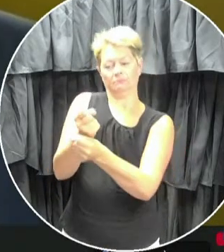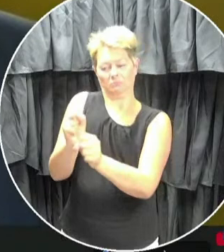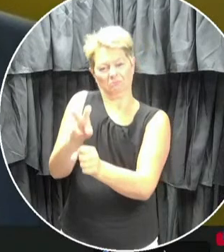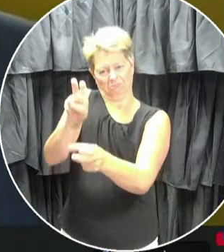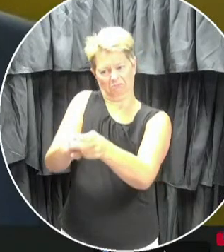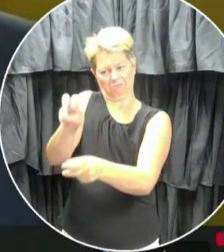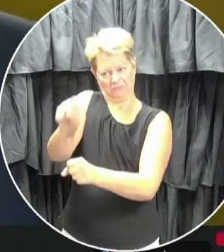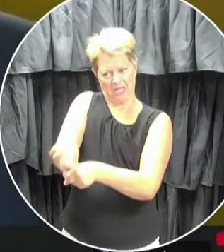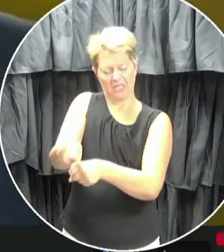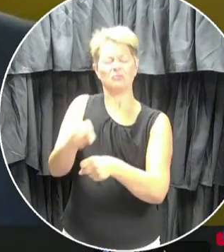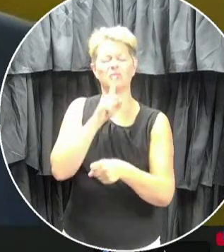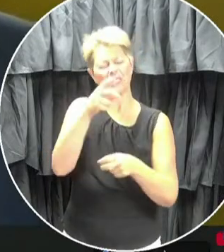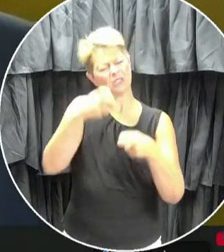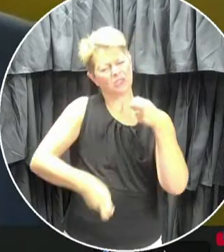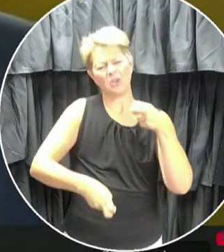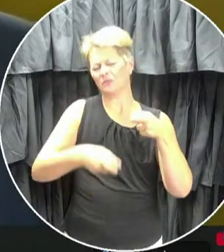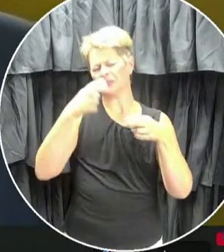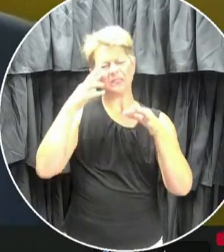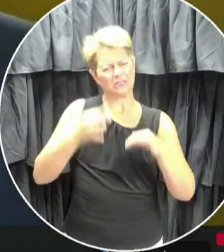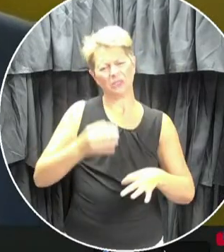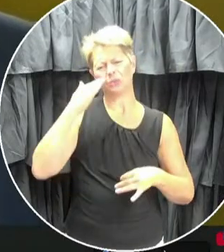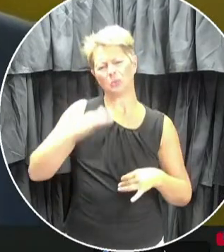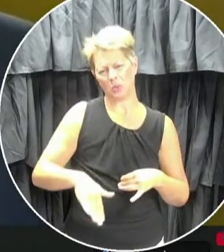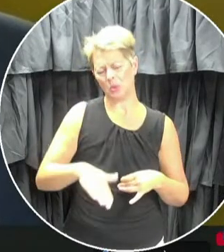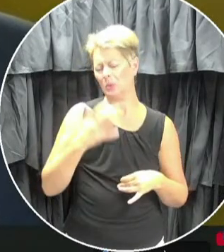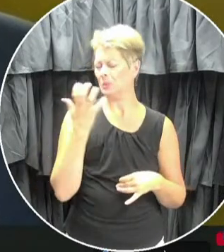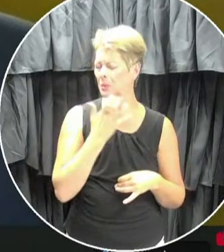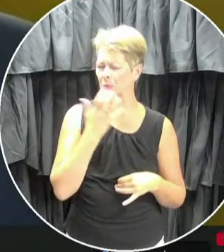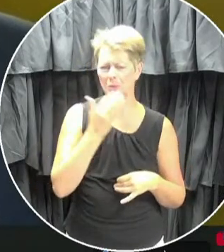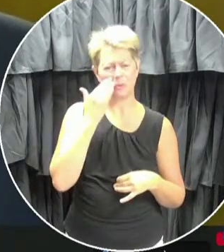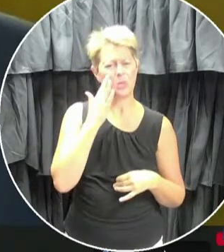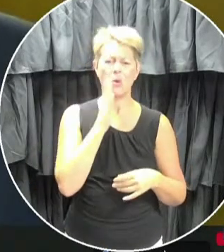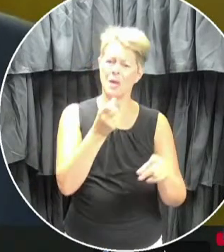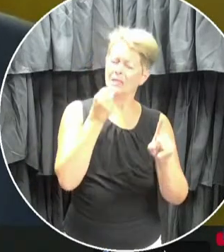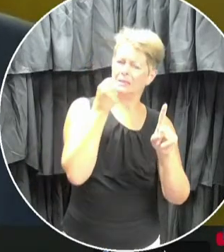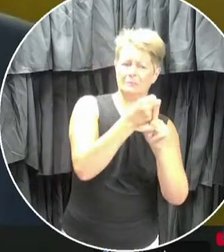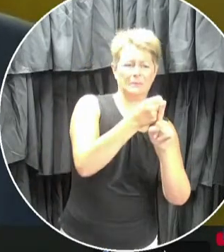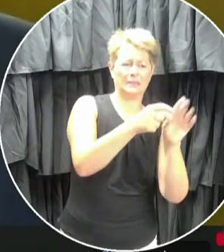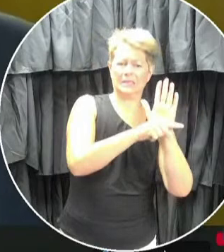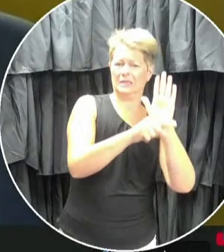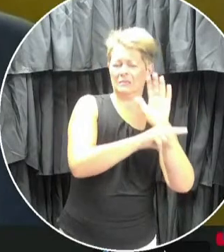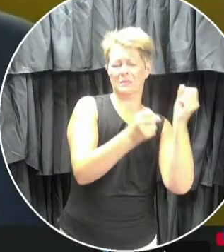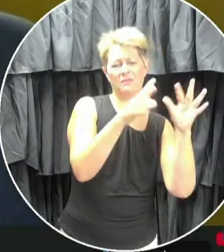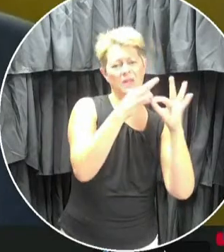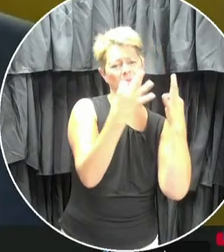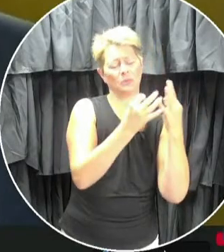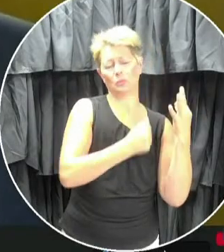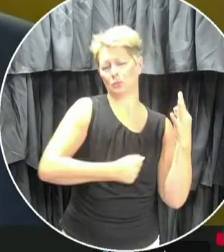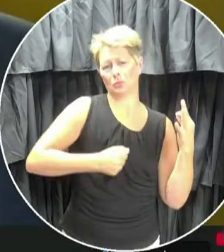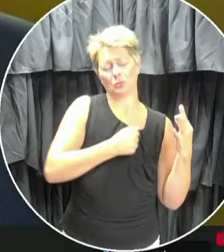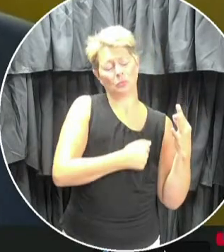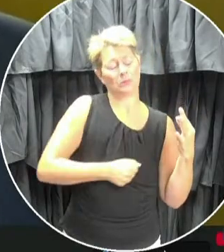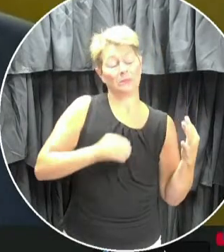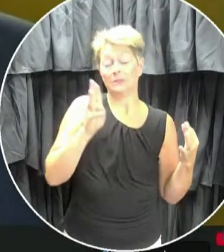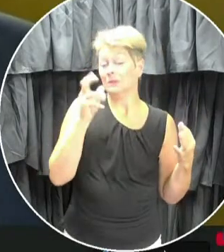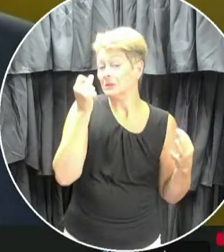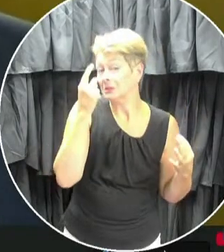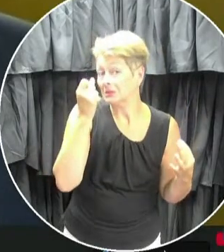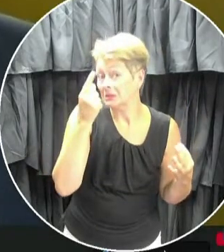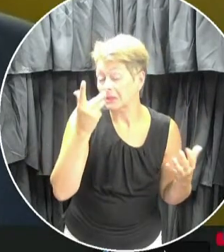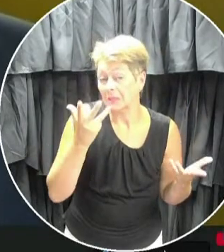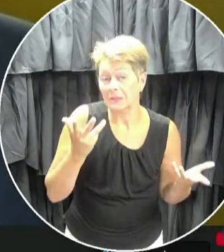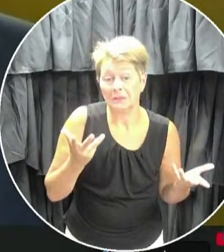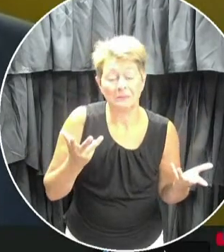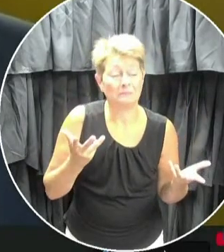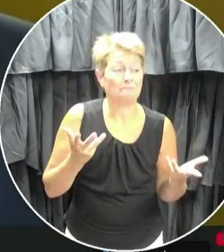was a very difficult decision to make in that we know this will impact negatively on many families. But on the other hand, it's